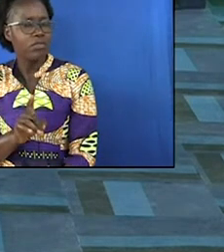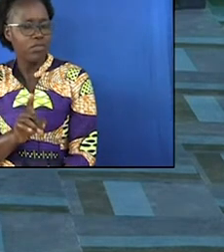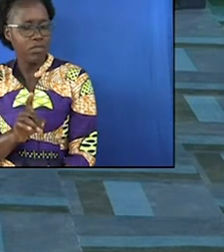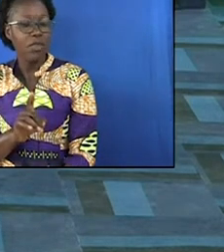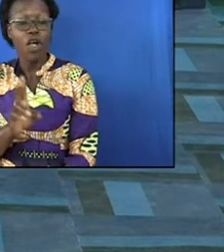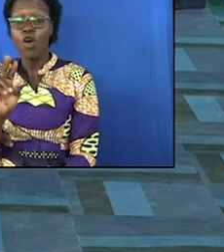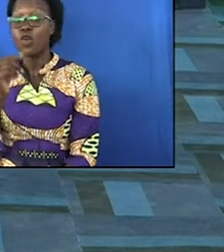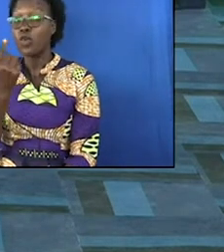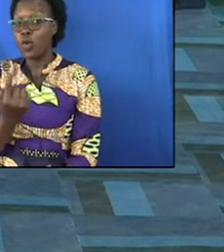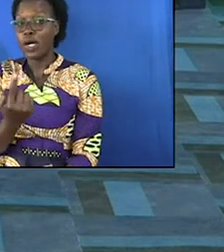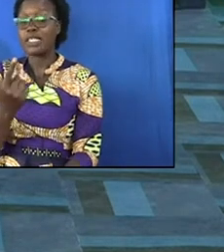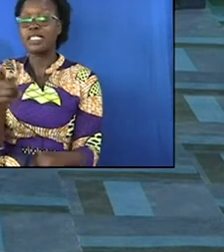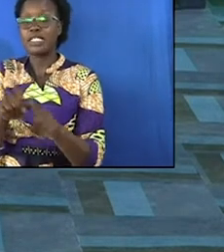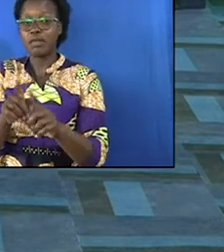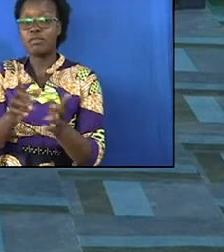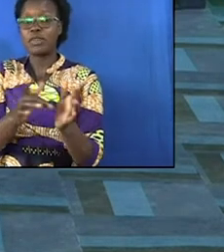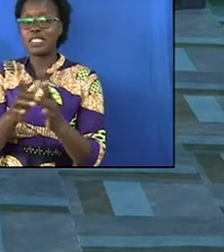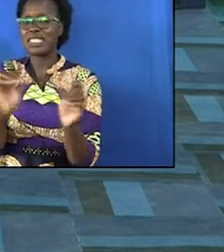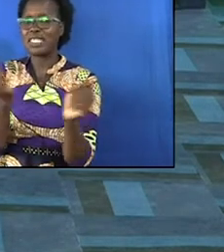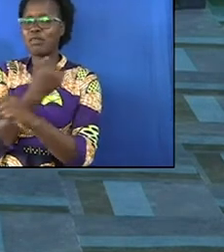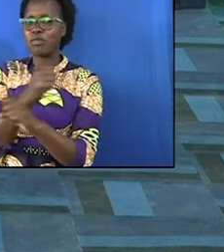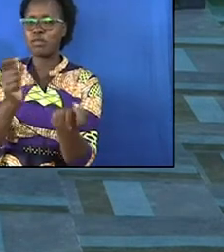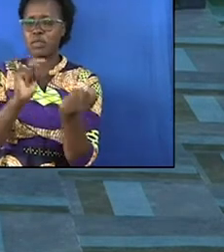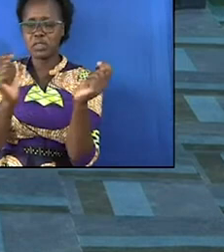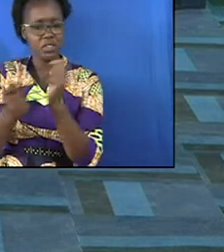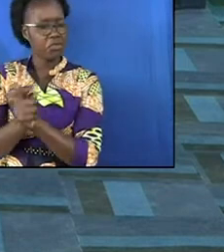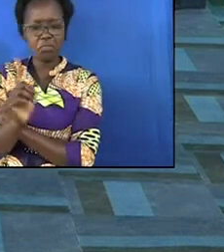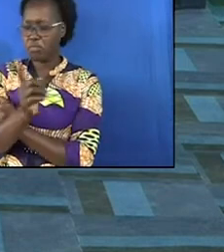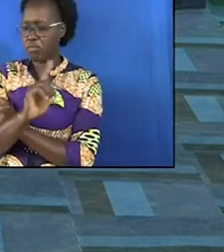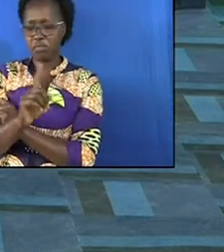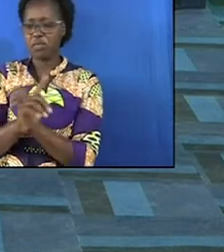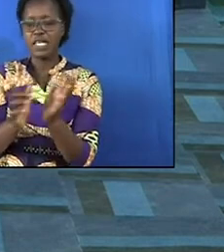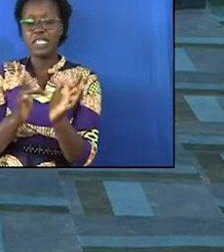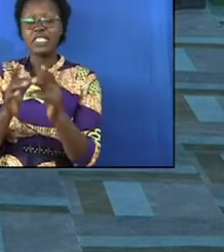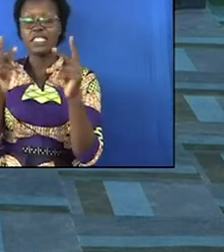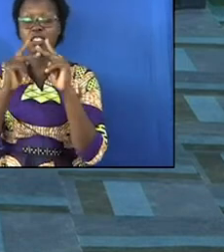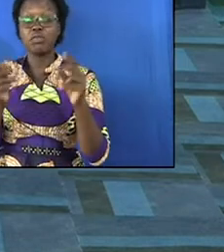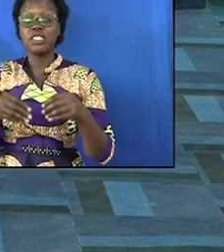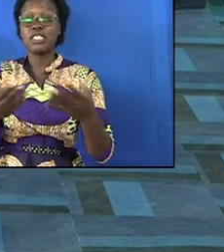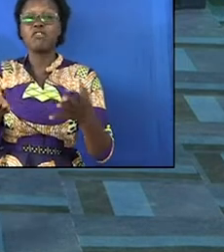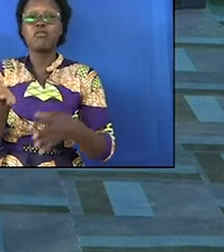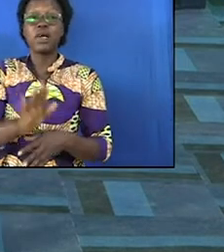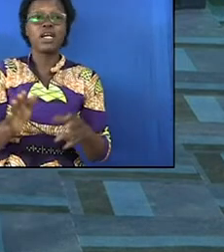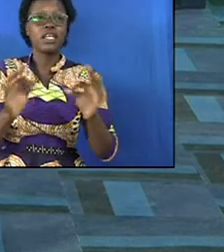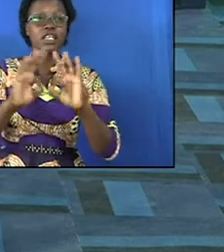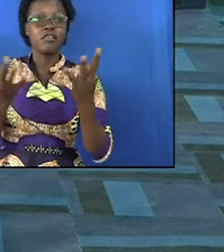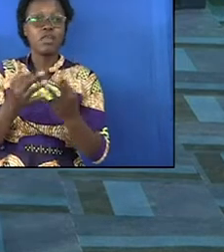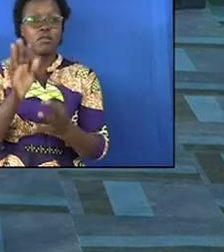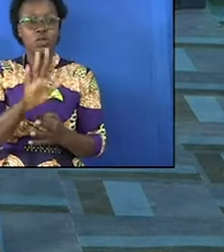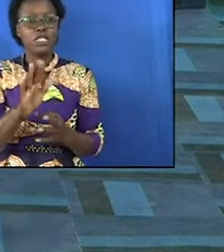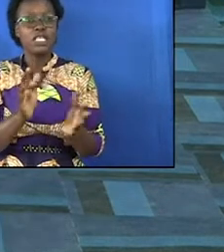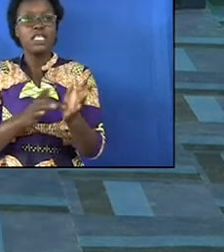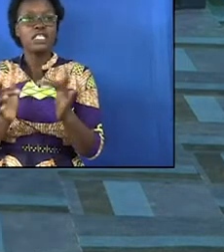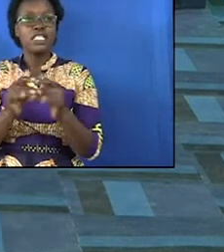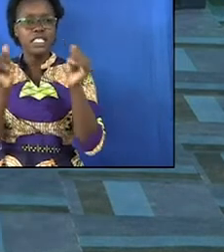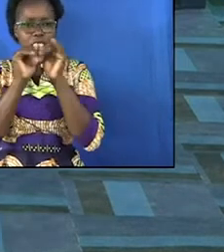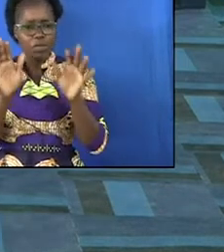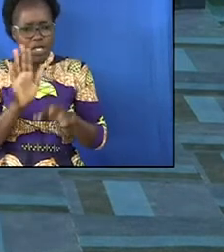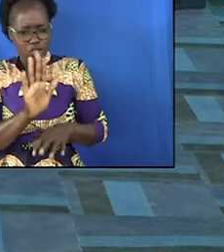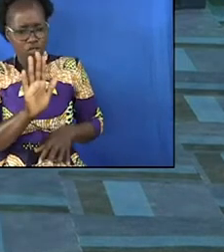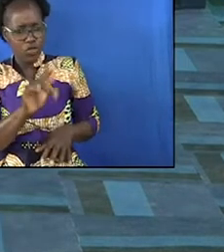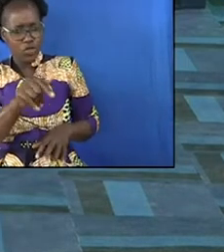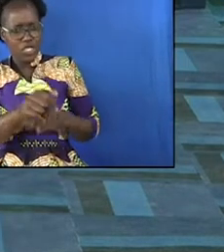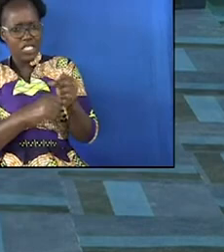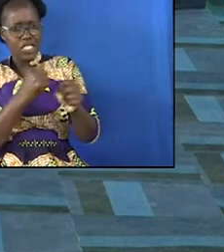there's no one that Jesus cannot transform Jesus can restore peace in your family Jesus can bless you this